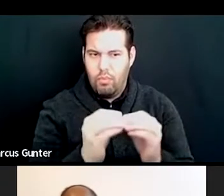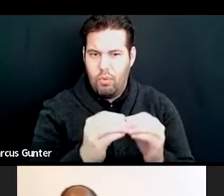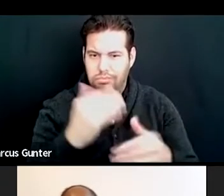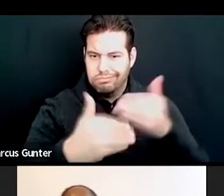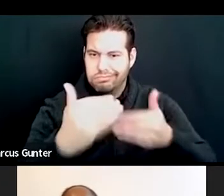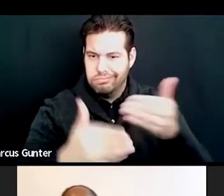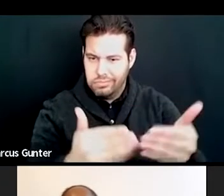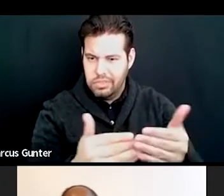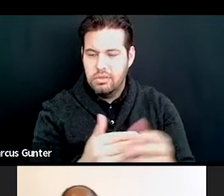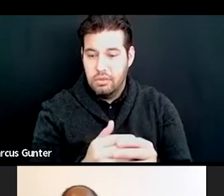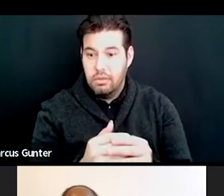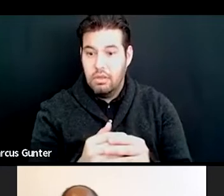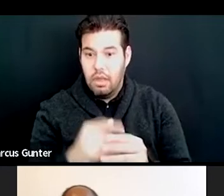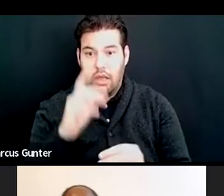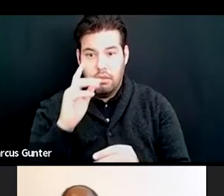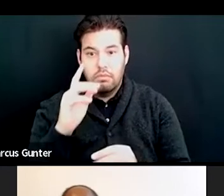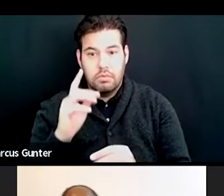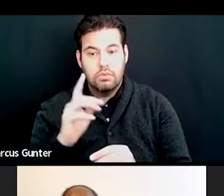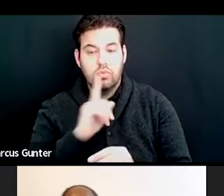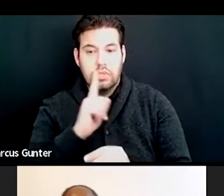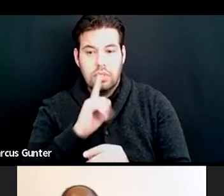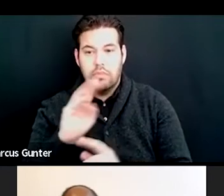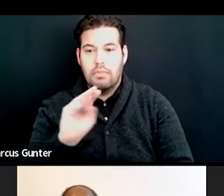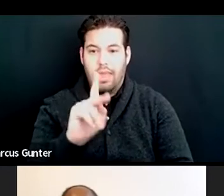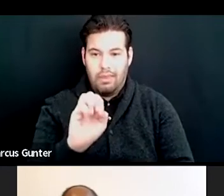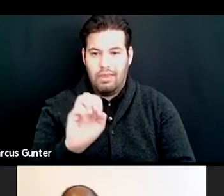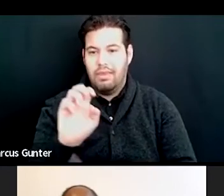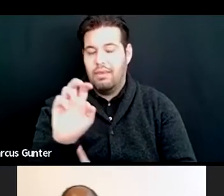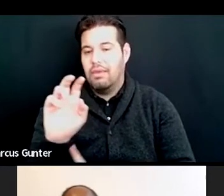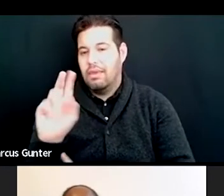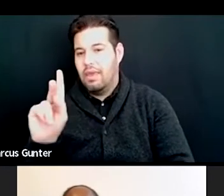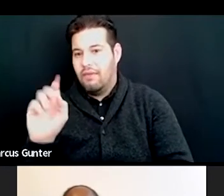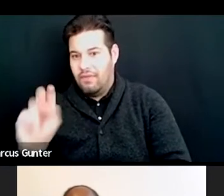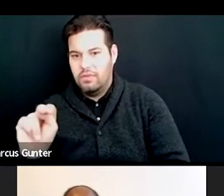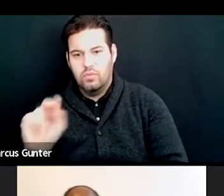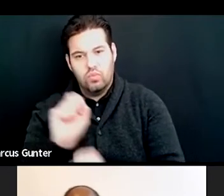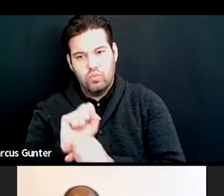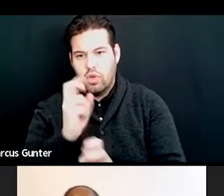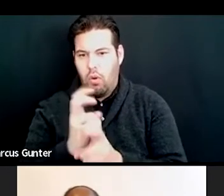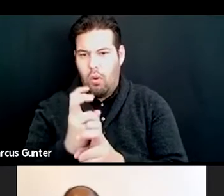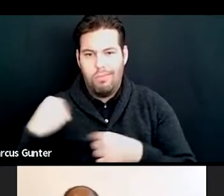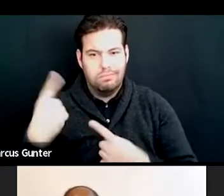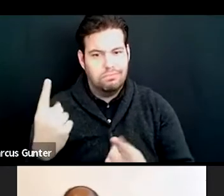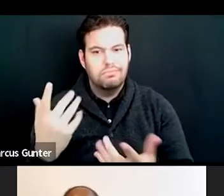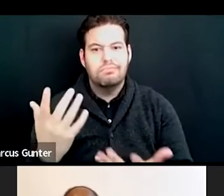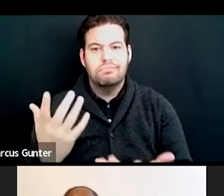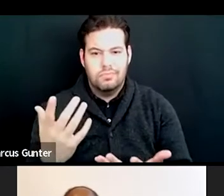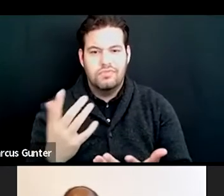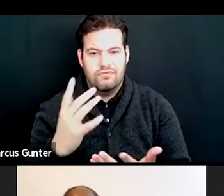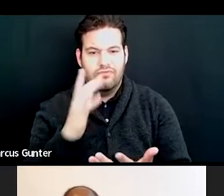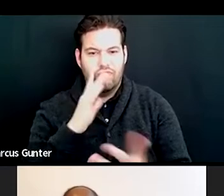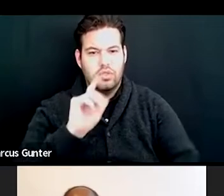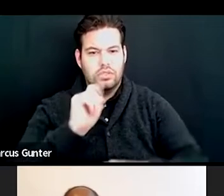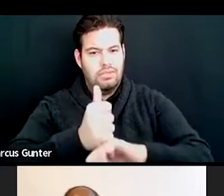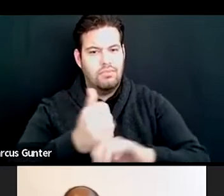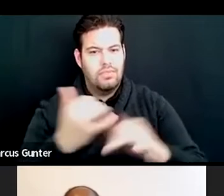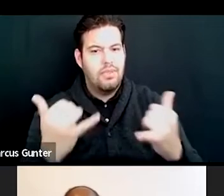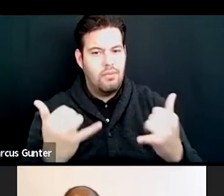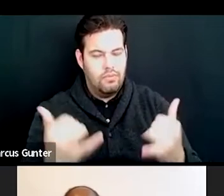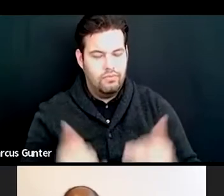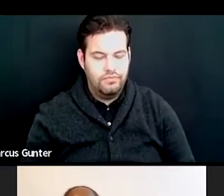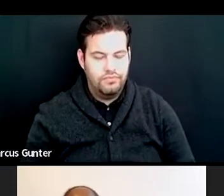that's definitely something I think Mike and Kevin have been working, uh, very hard on to, to implement at this point.